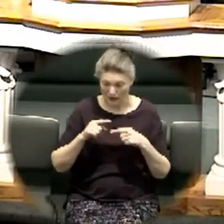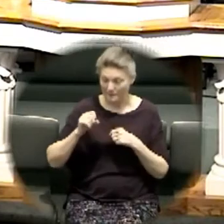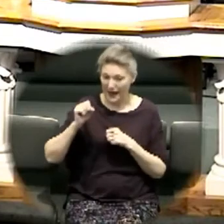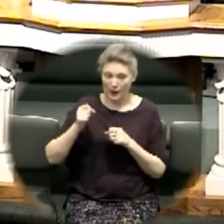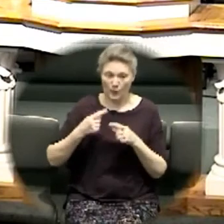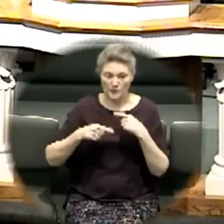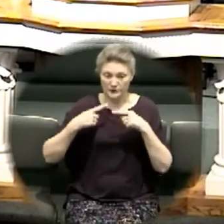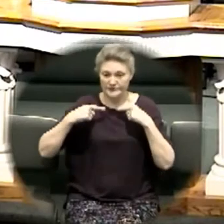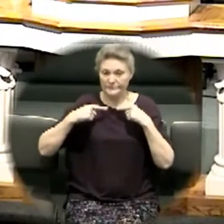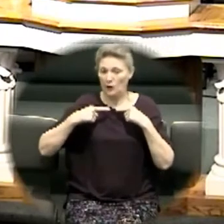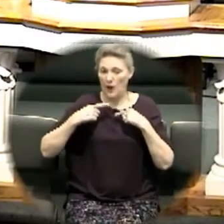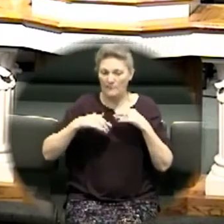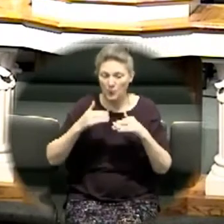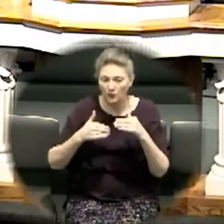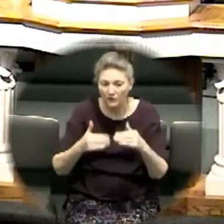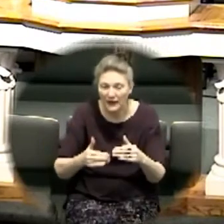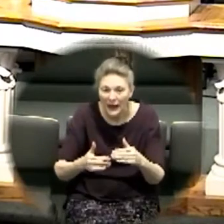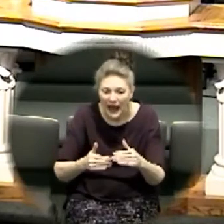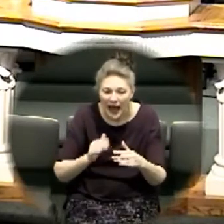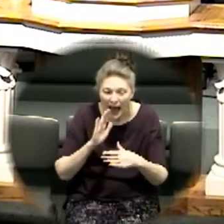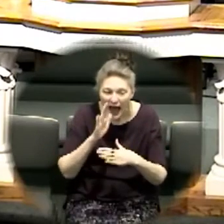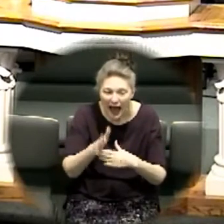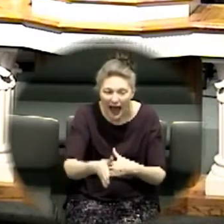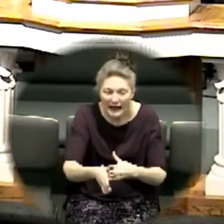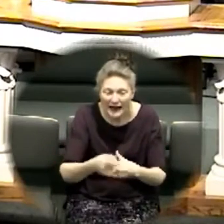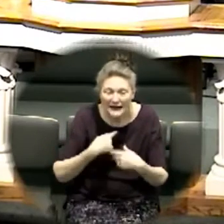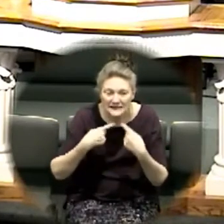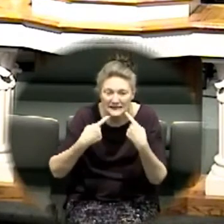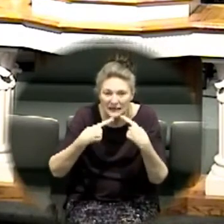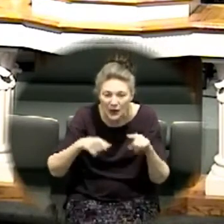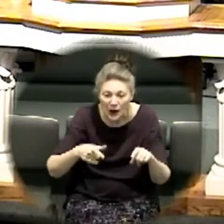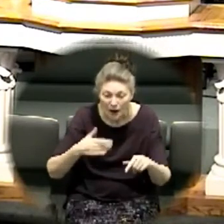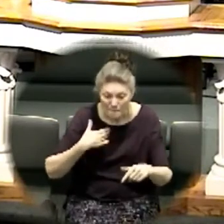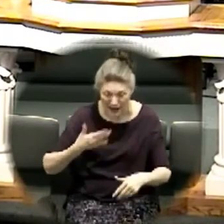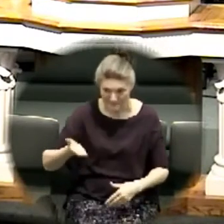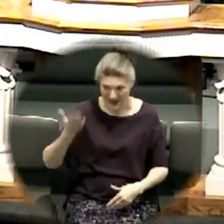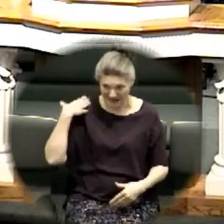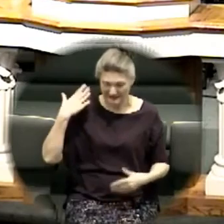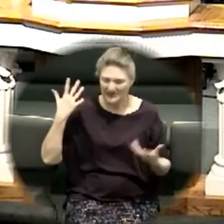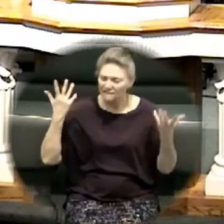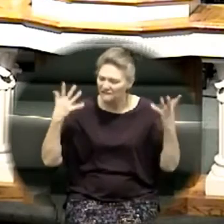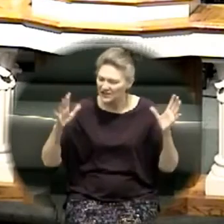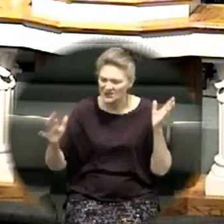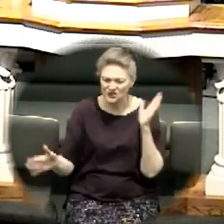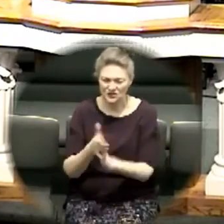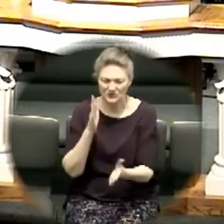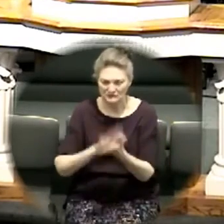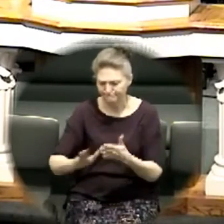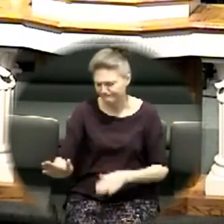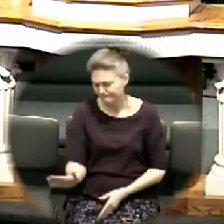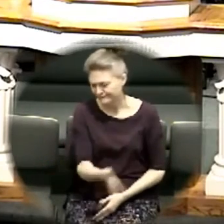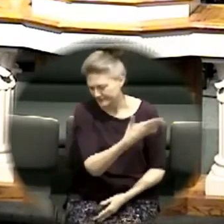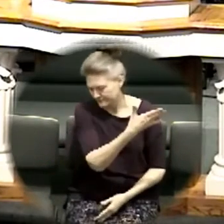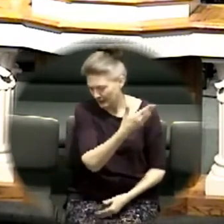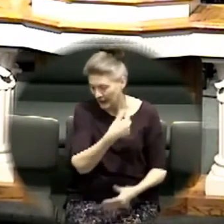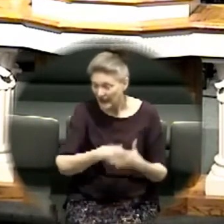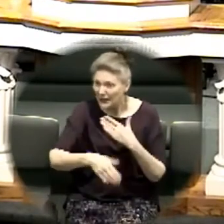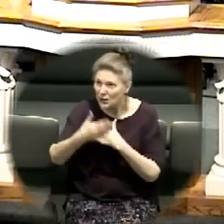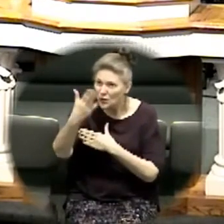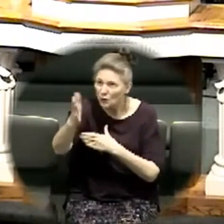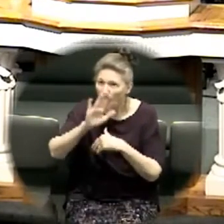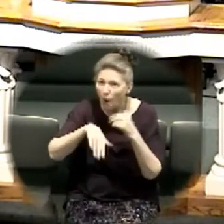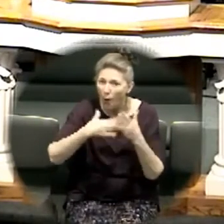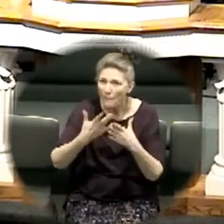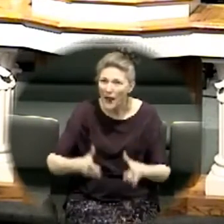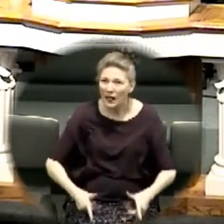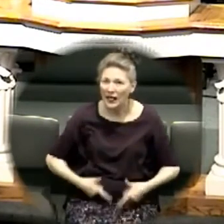declare to you my past is over in you things I may do